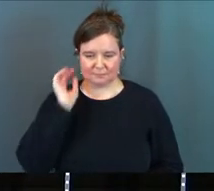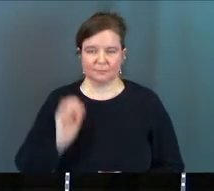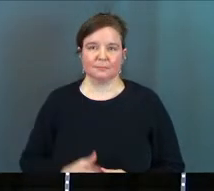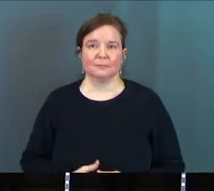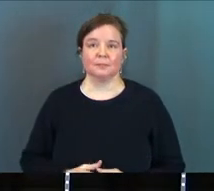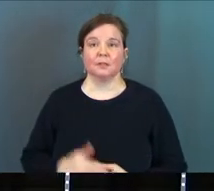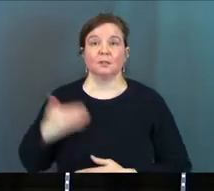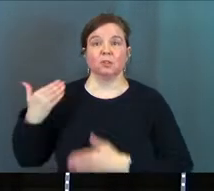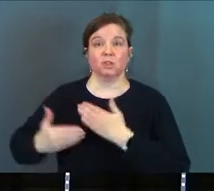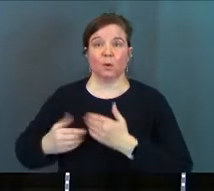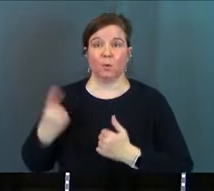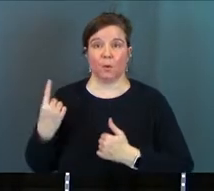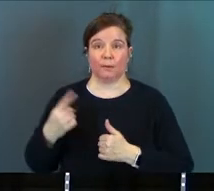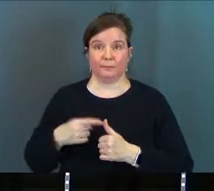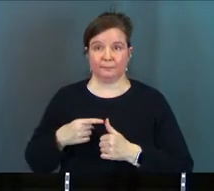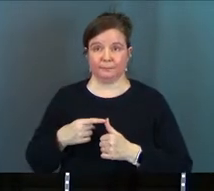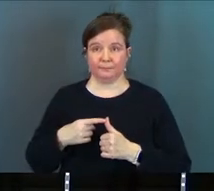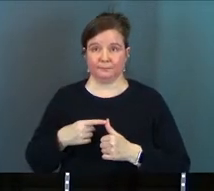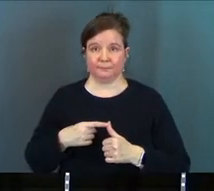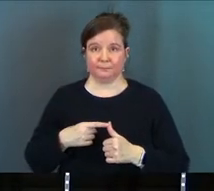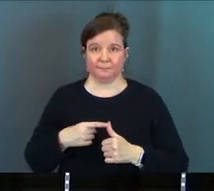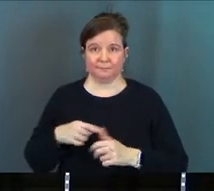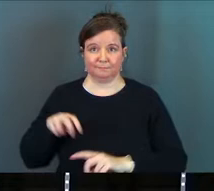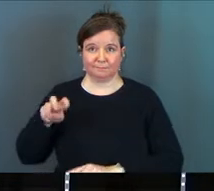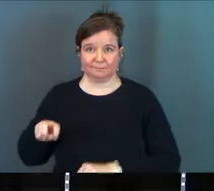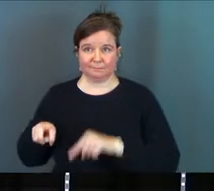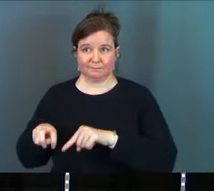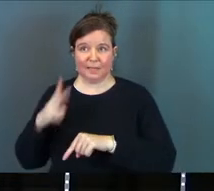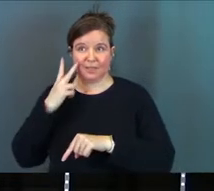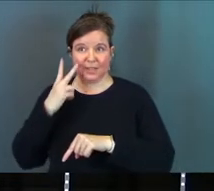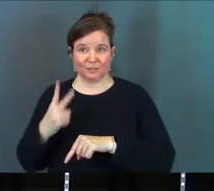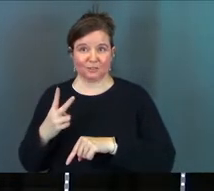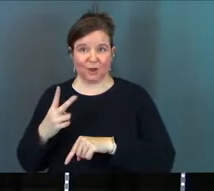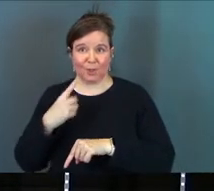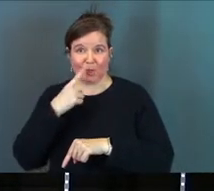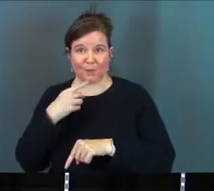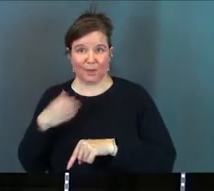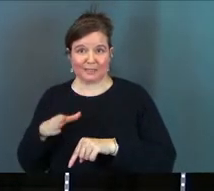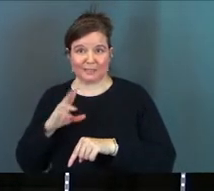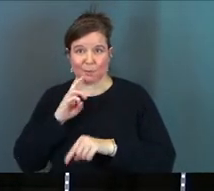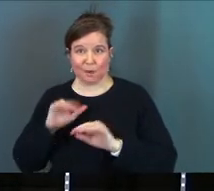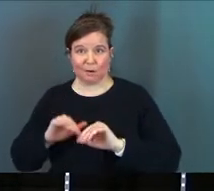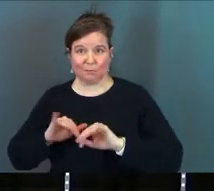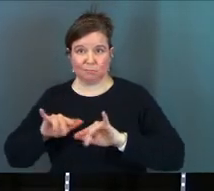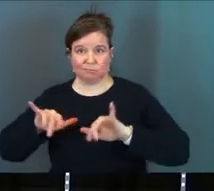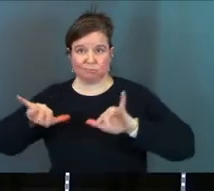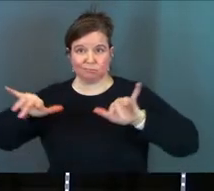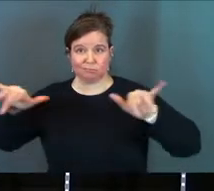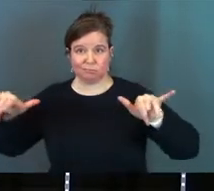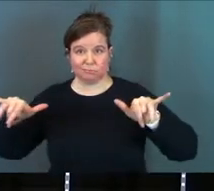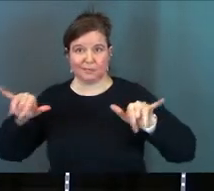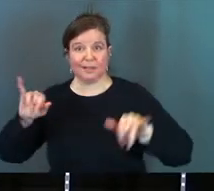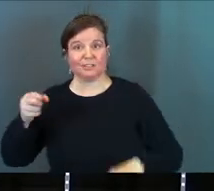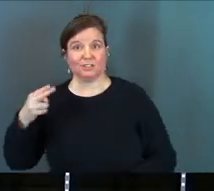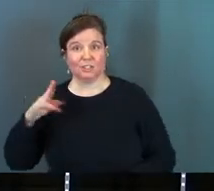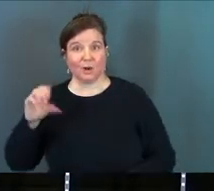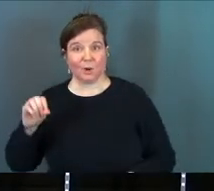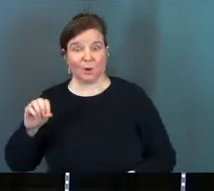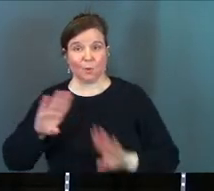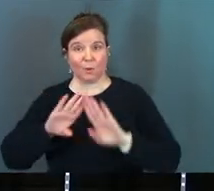So generation one, like they saw the Red Sea part. They were at Jericho